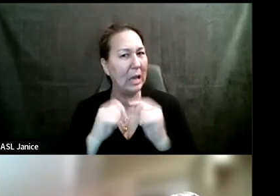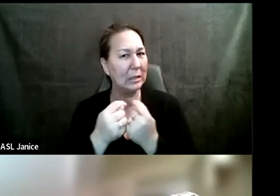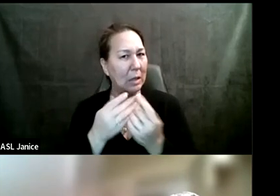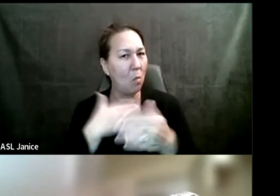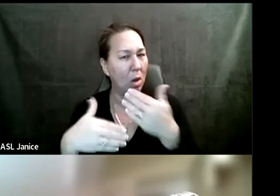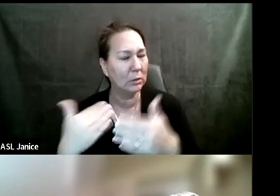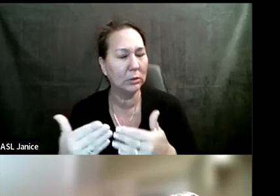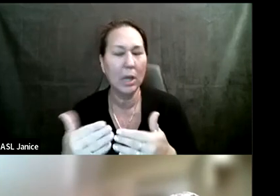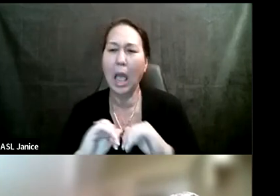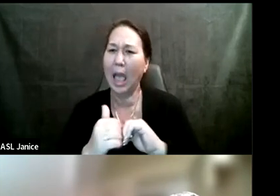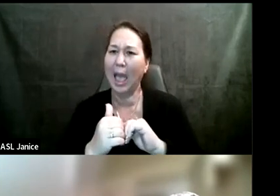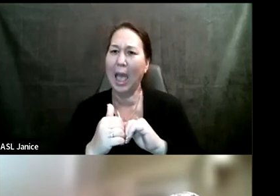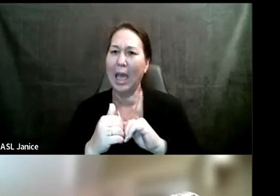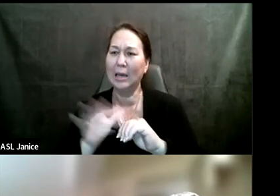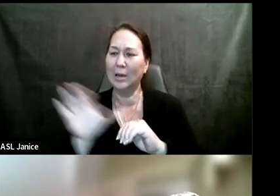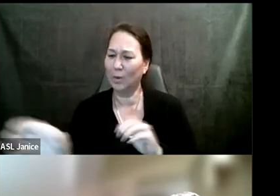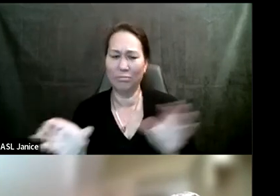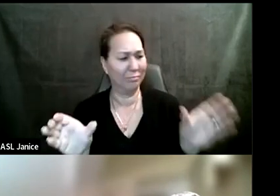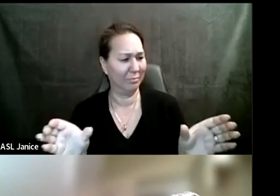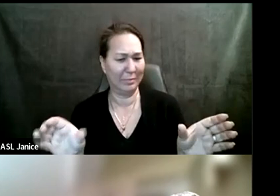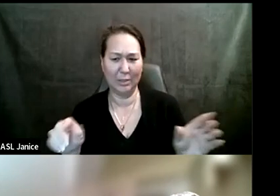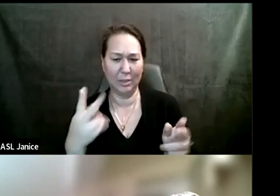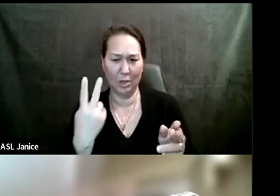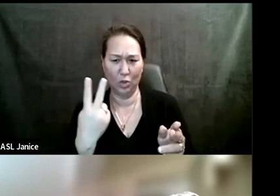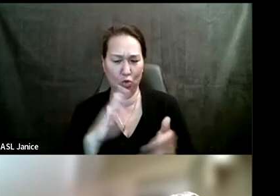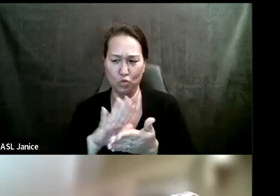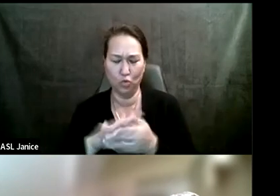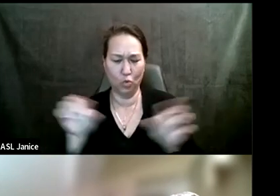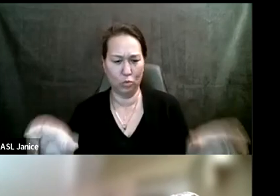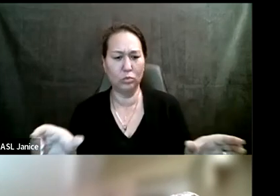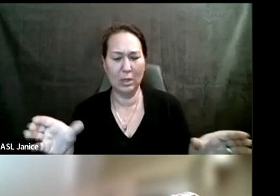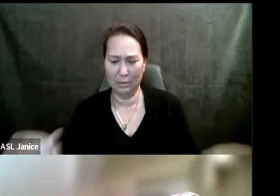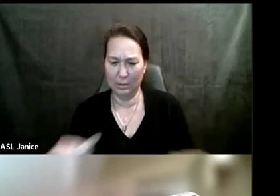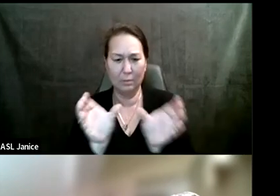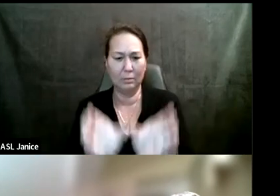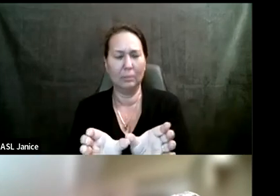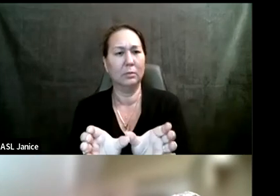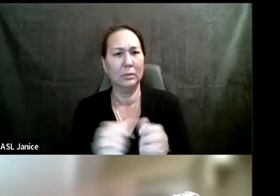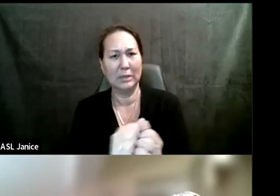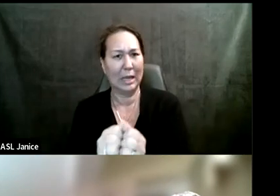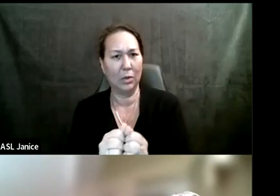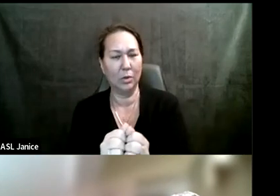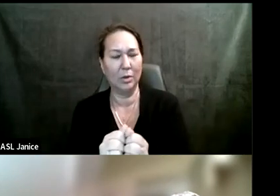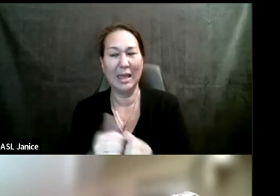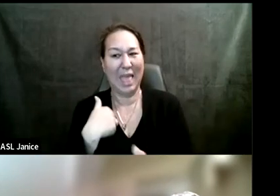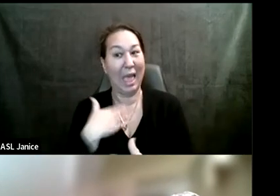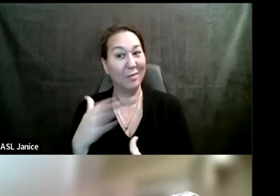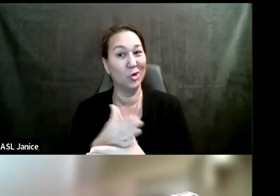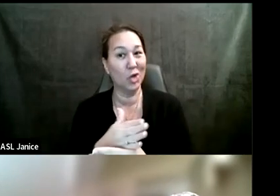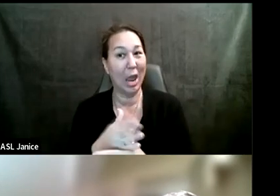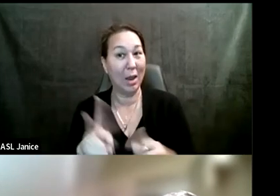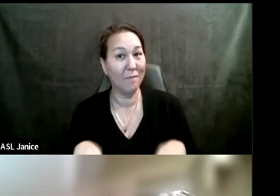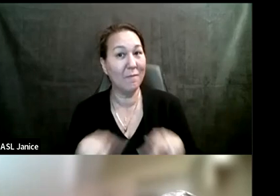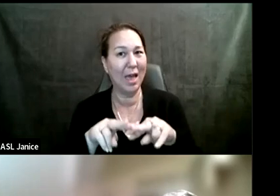bring together two school communities that, um, have many shared values, but also have some differences, um,